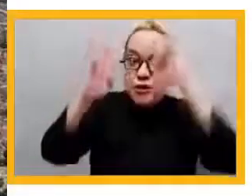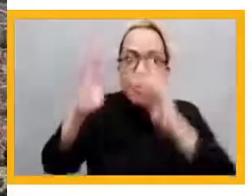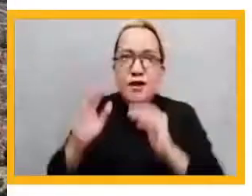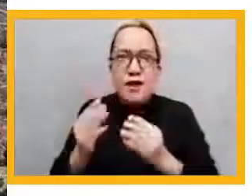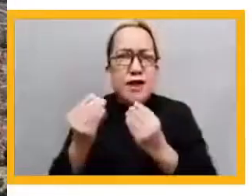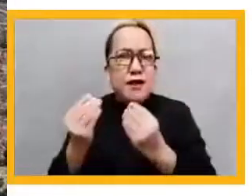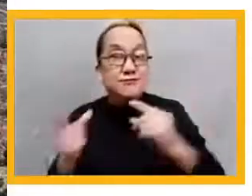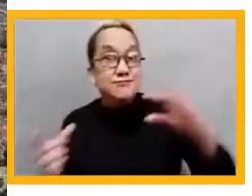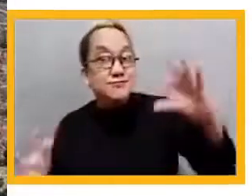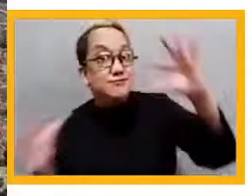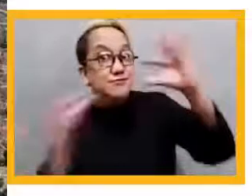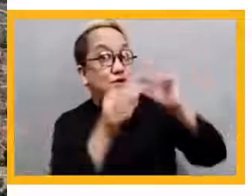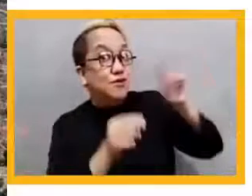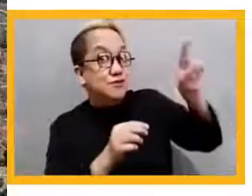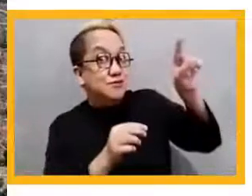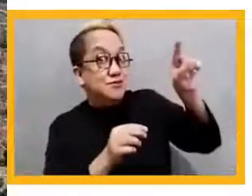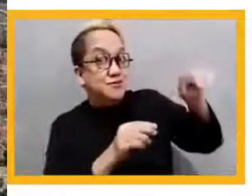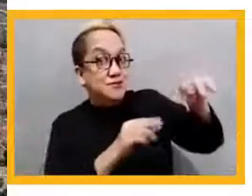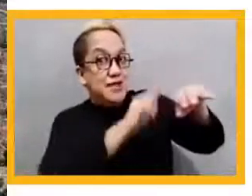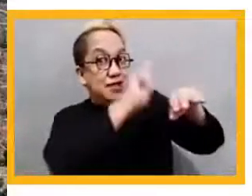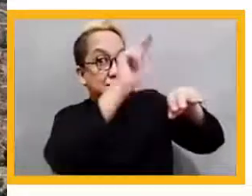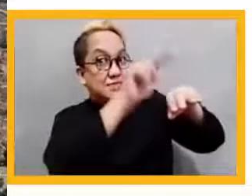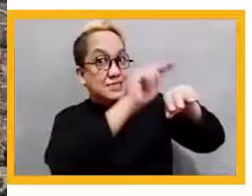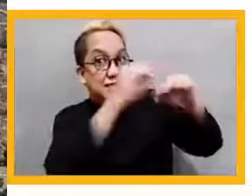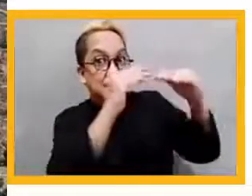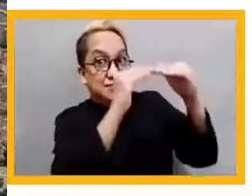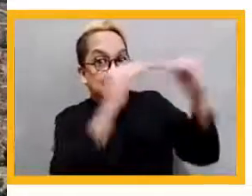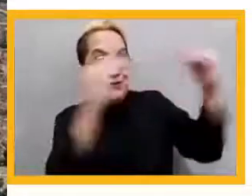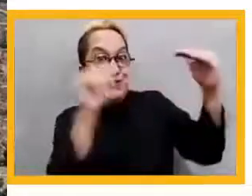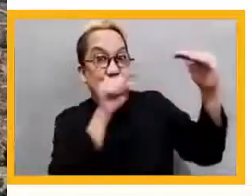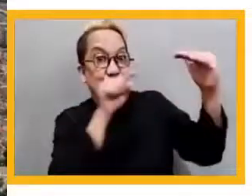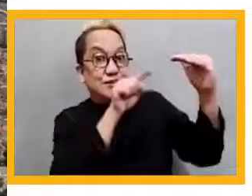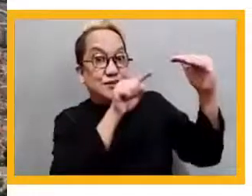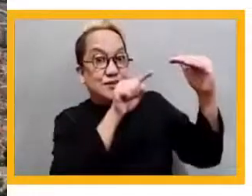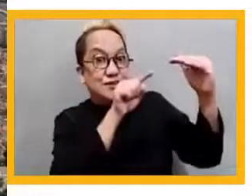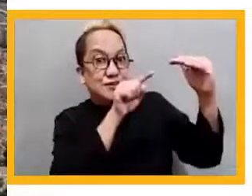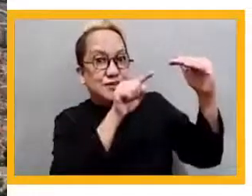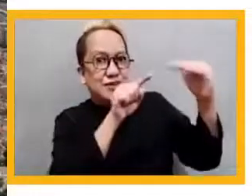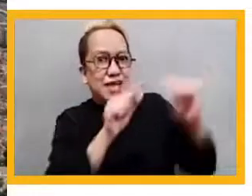design an intervention that was viable technically,